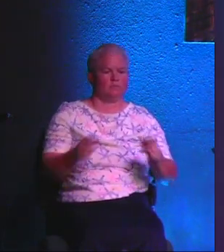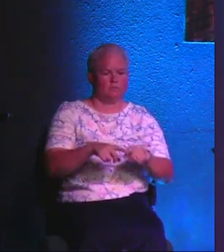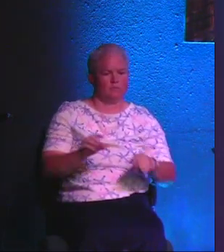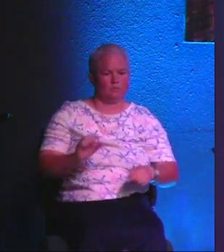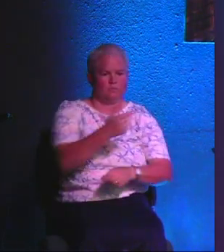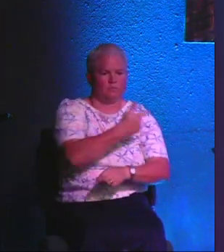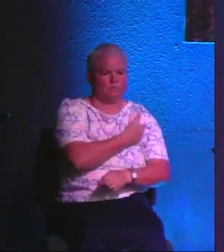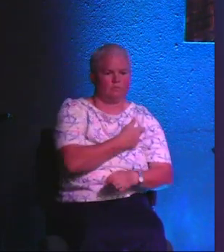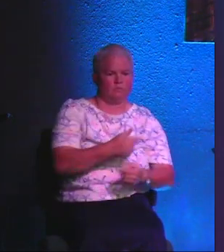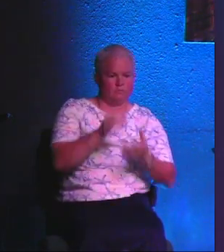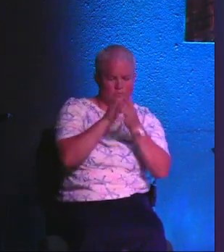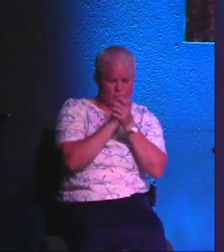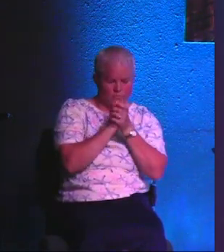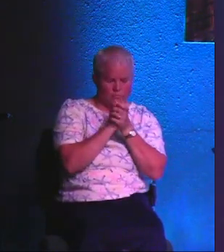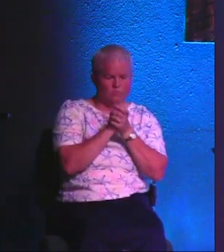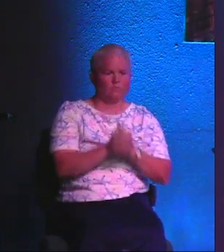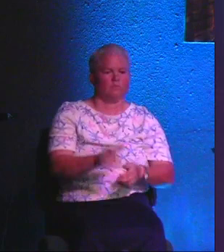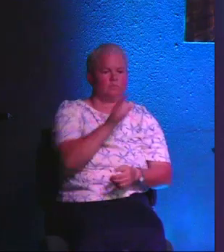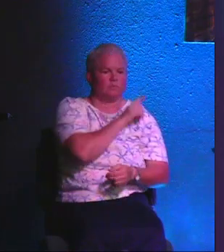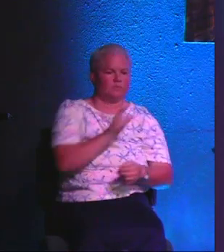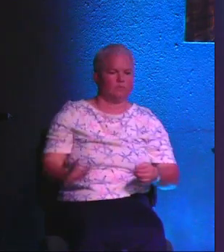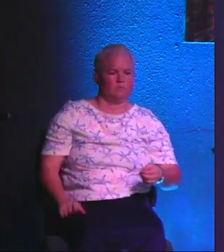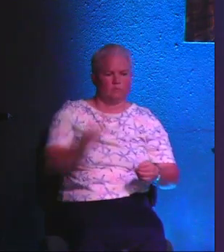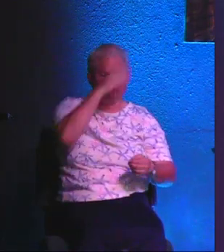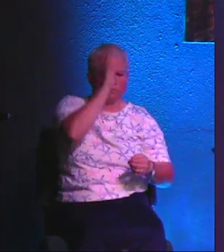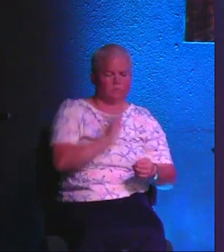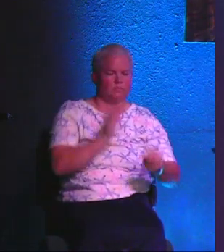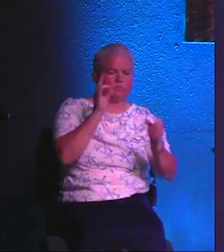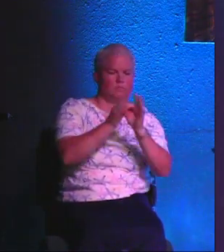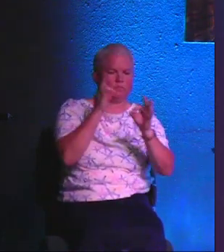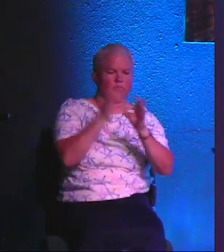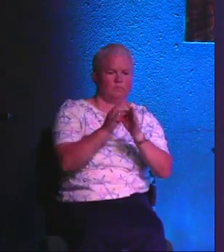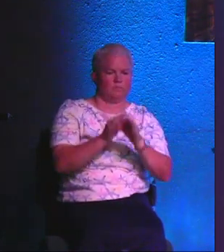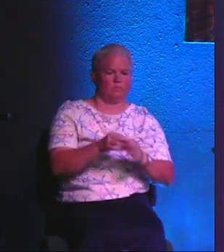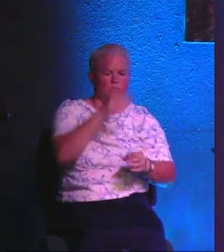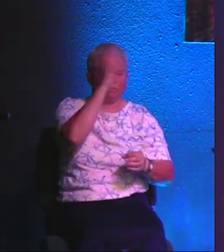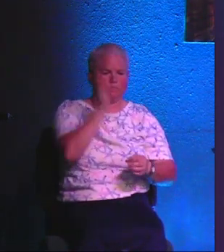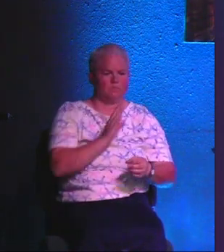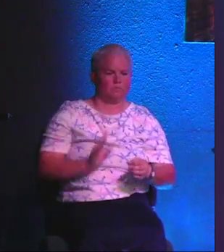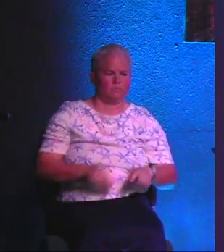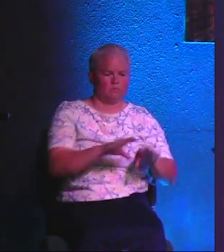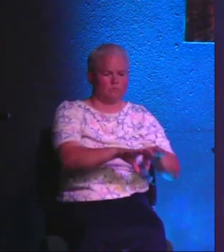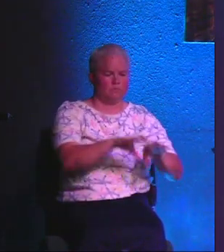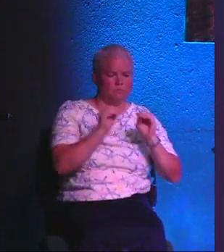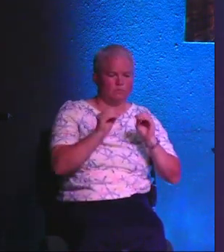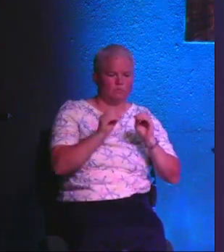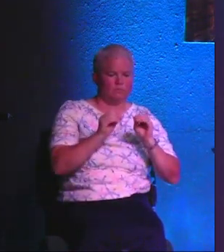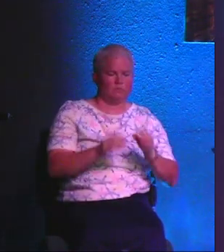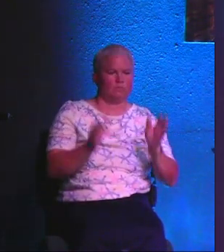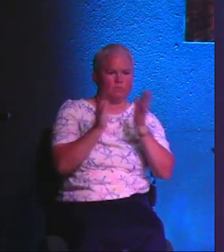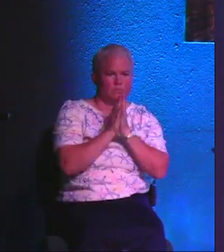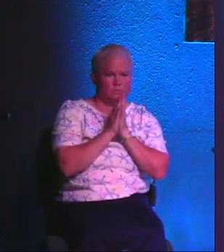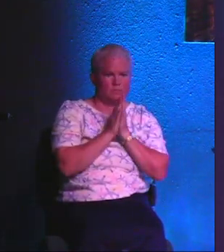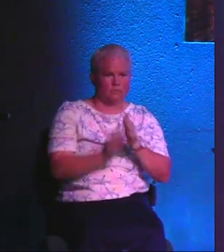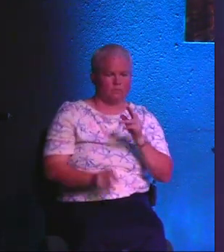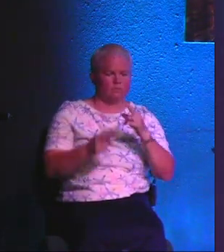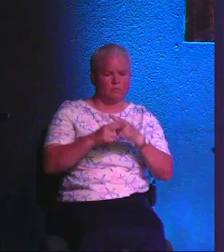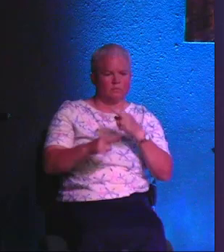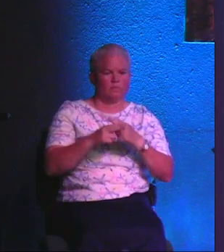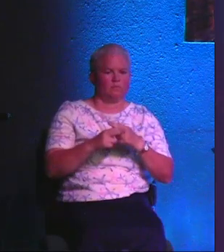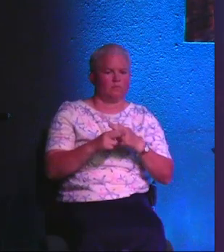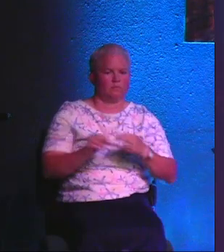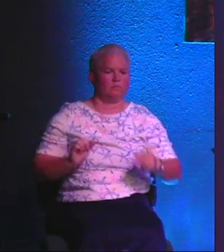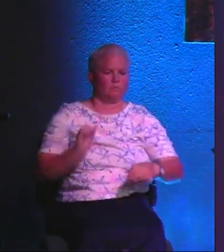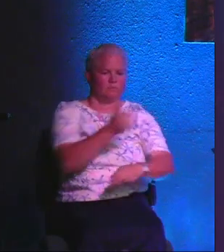pray that prayer and we're open to it, Lord God, you are faithful. None of us leave here the same way that we came in. We pray this in your